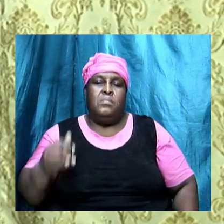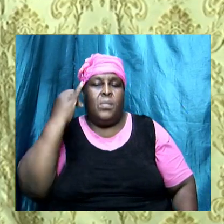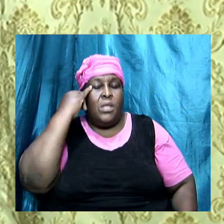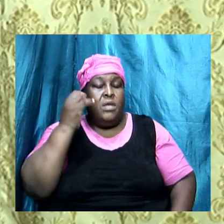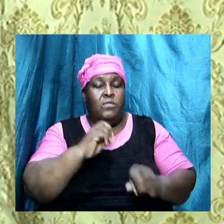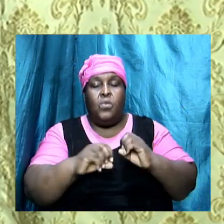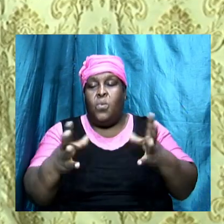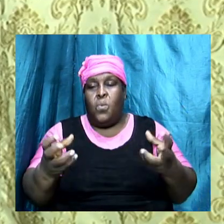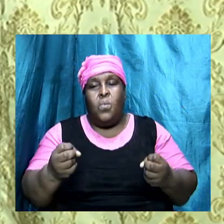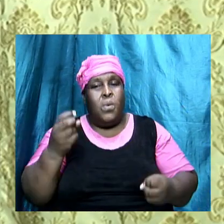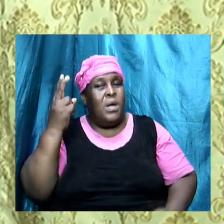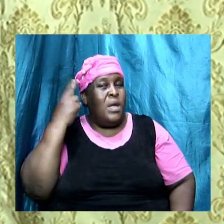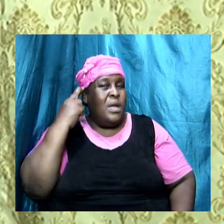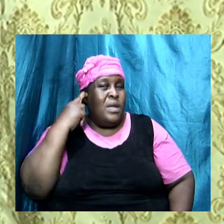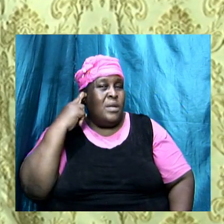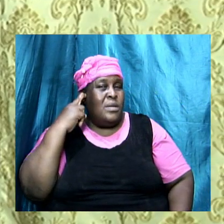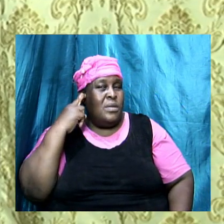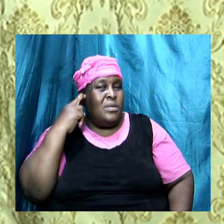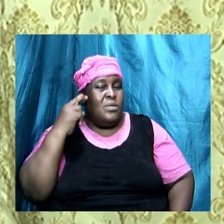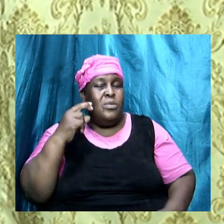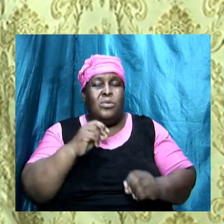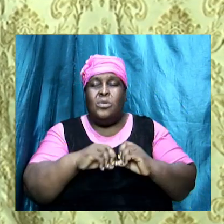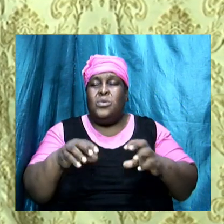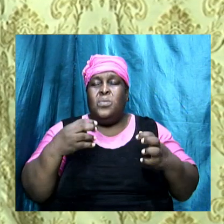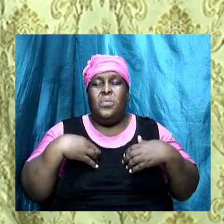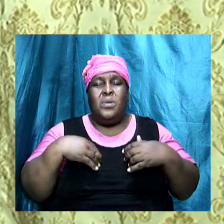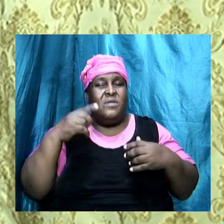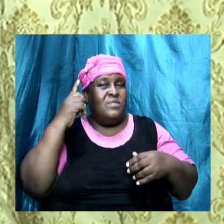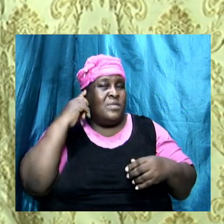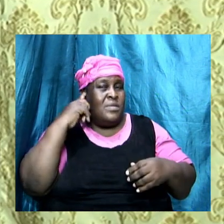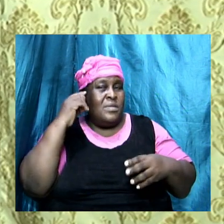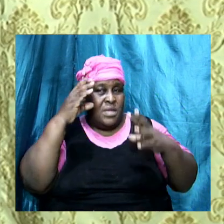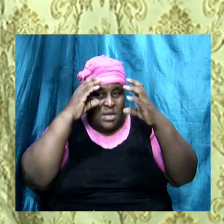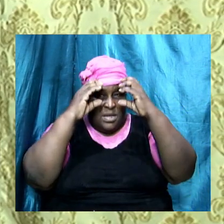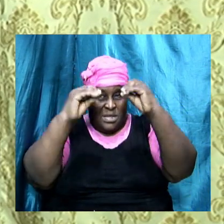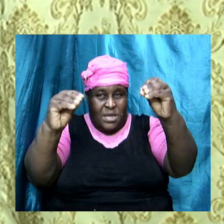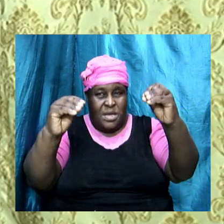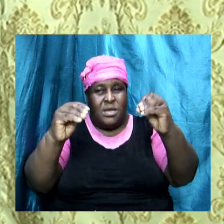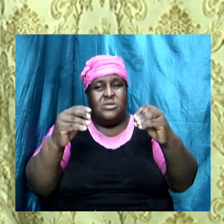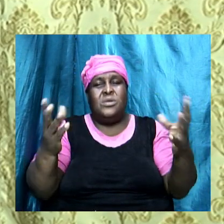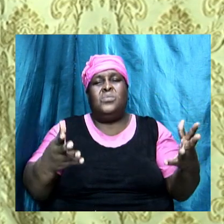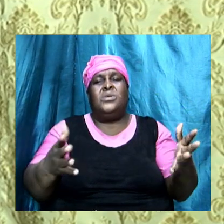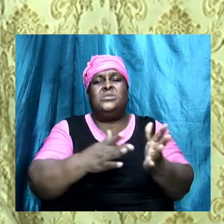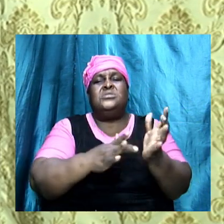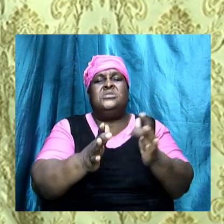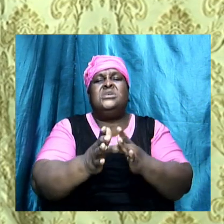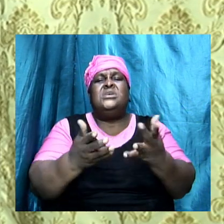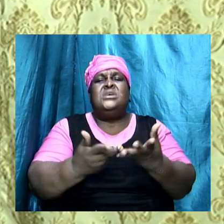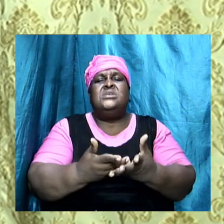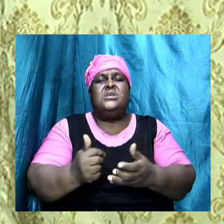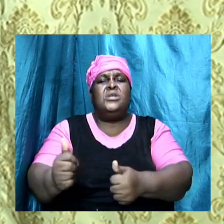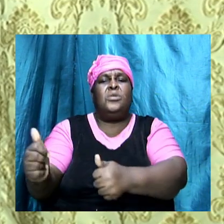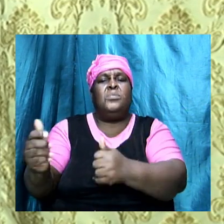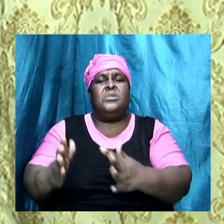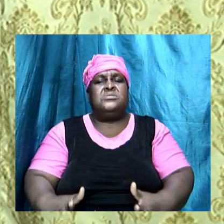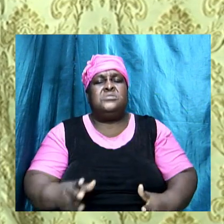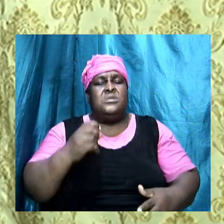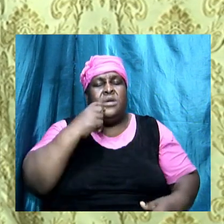want to hear we don't have their ears but we teach in what Jesus said we teach in what the apostles tell us